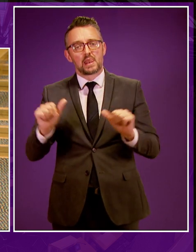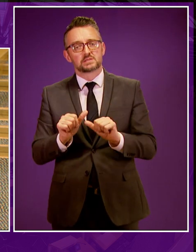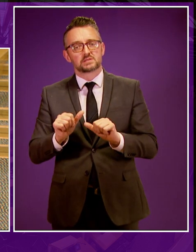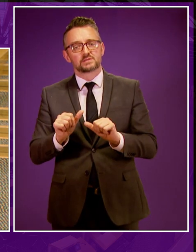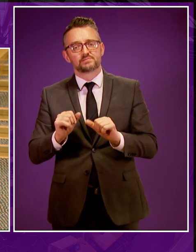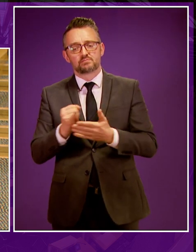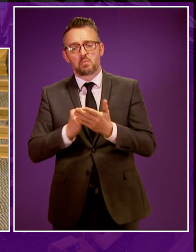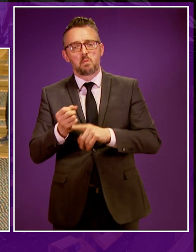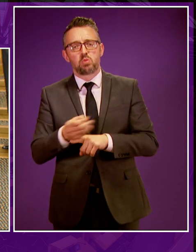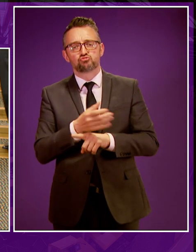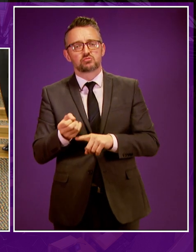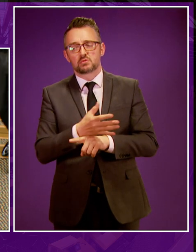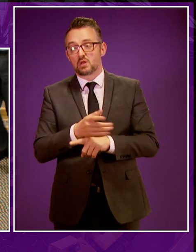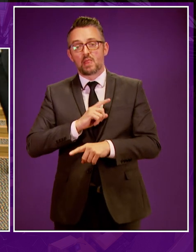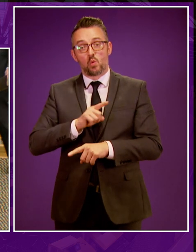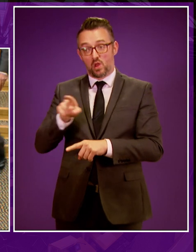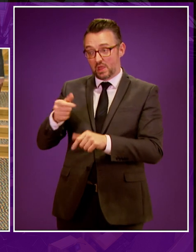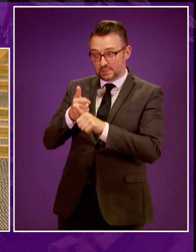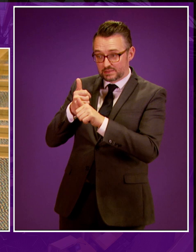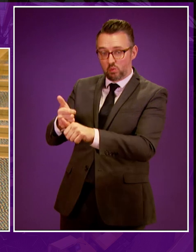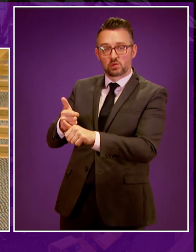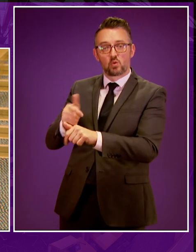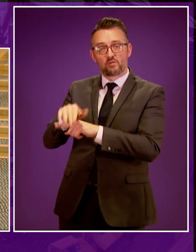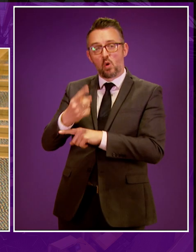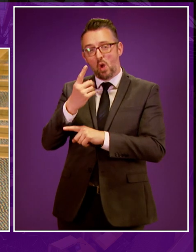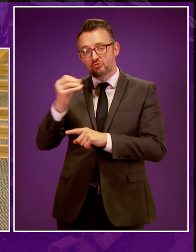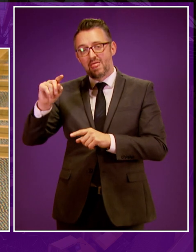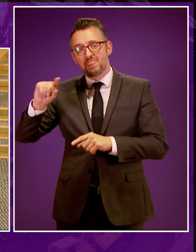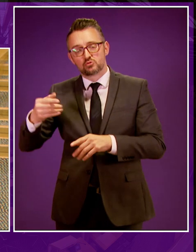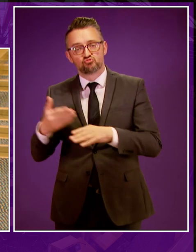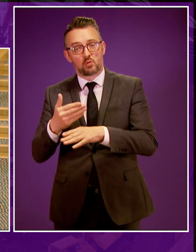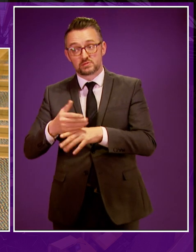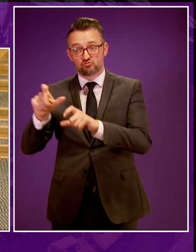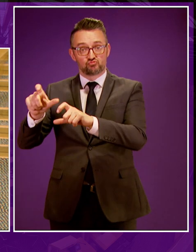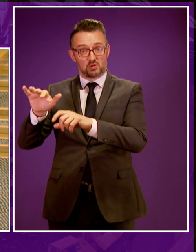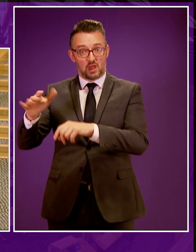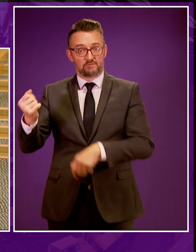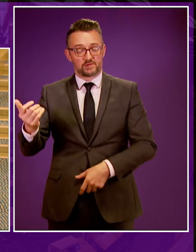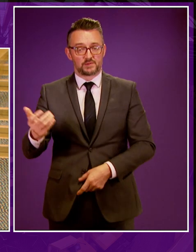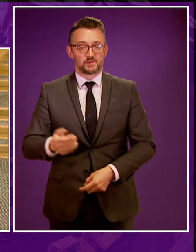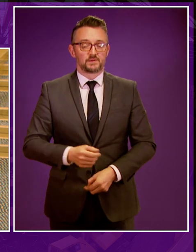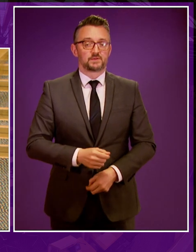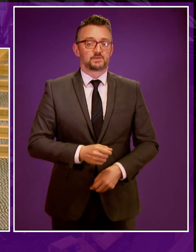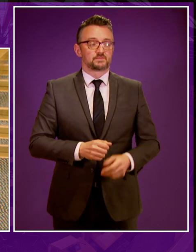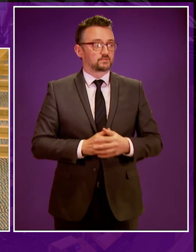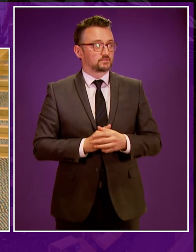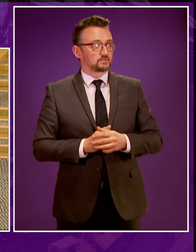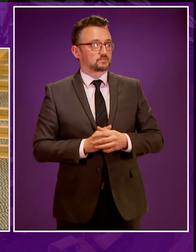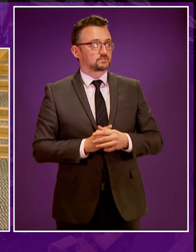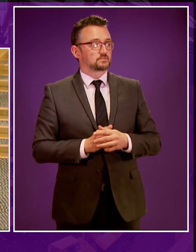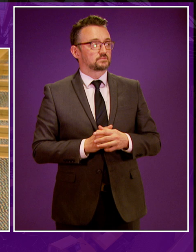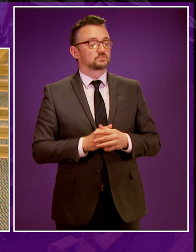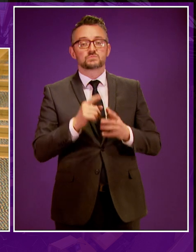production methods in the world. that is why an industry supporting over 100,000 jobs in existence. I will in a moment, if Mr. Harvey will forgive me.